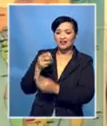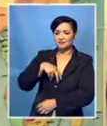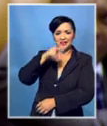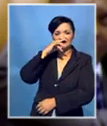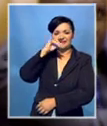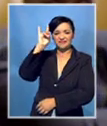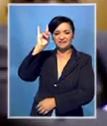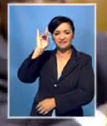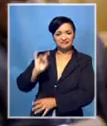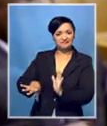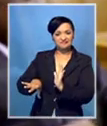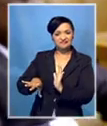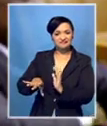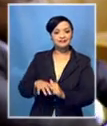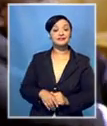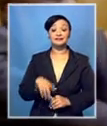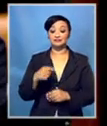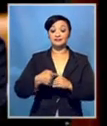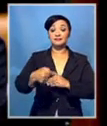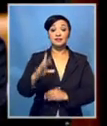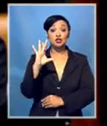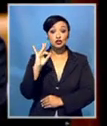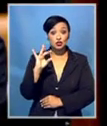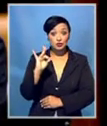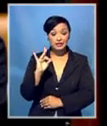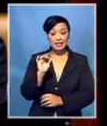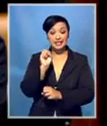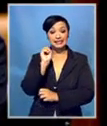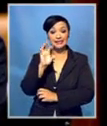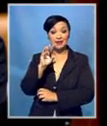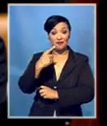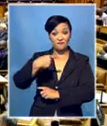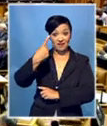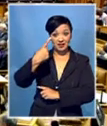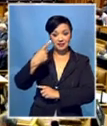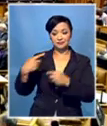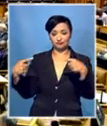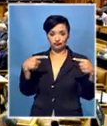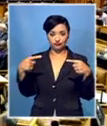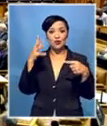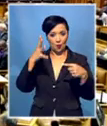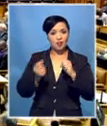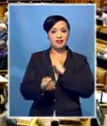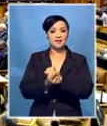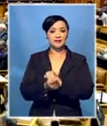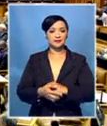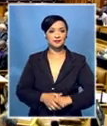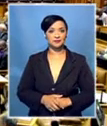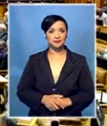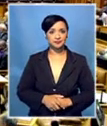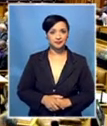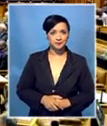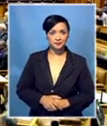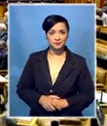nonsensical. The debate is scheduled for Tuesday, September the 1st. Lucas Neutralada, SABC News,